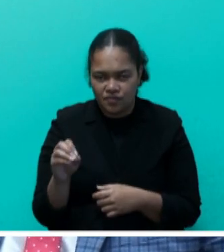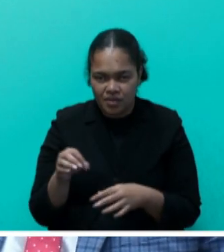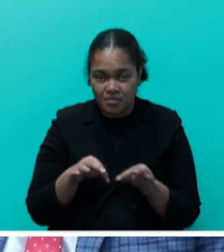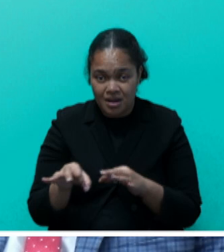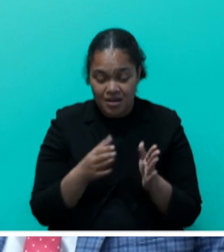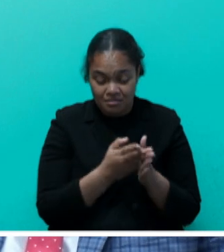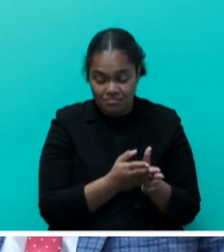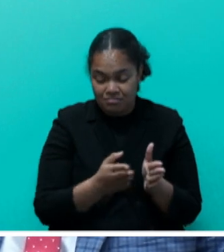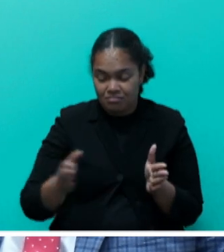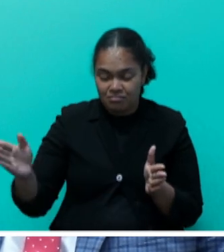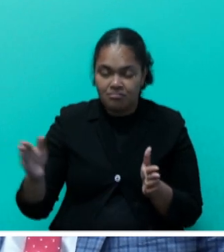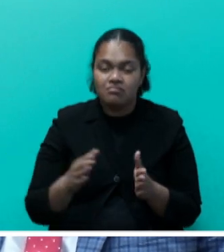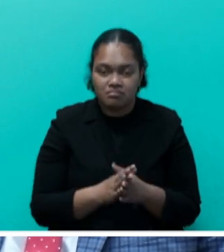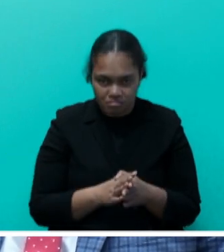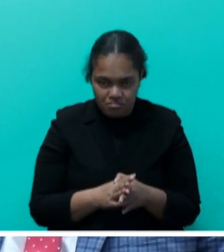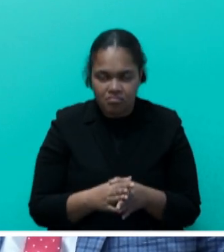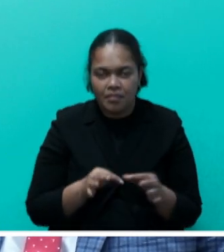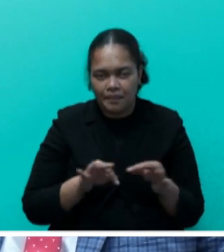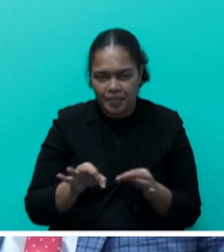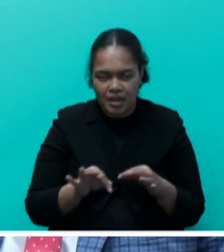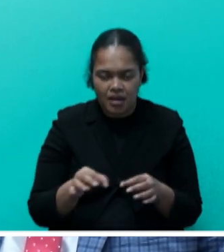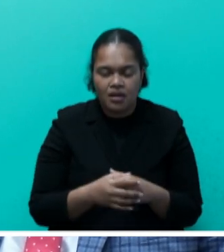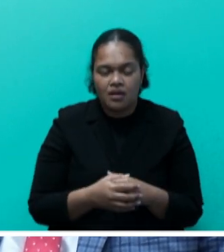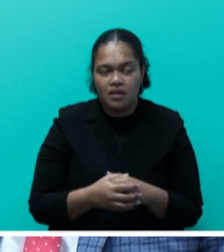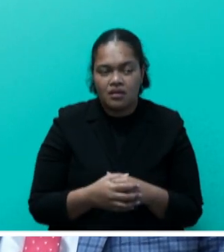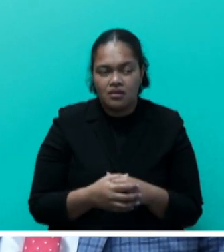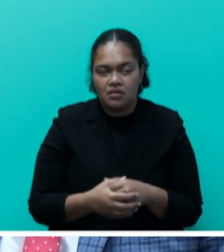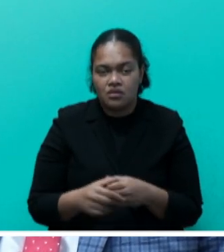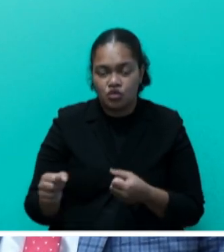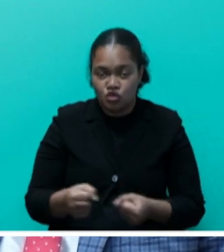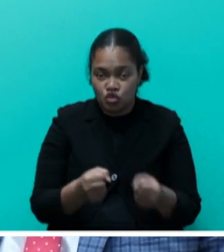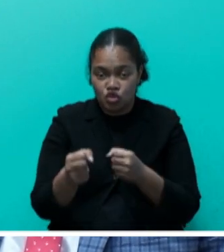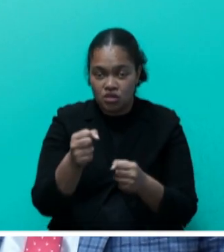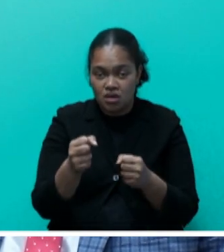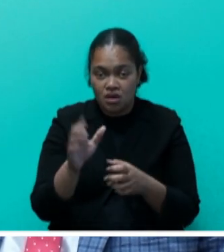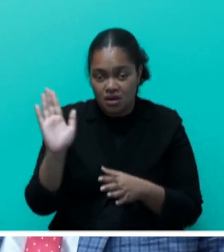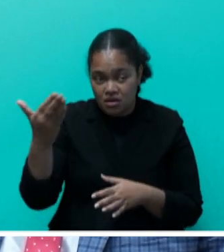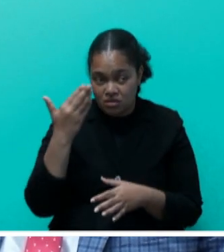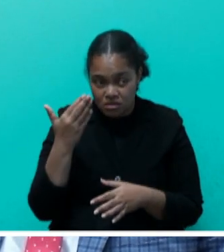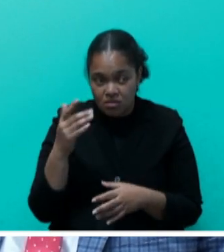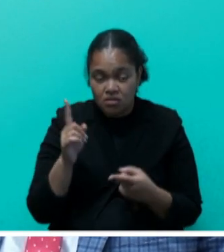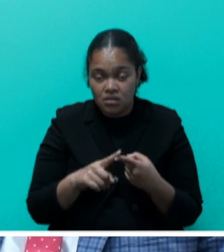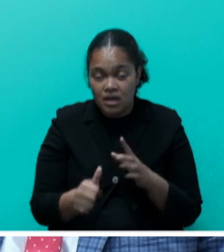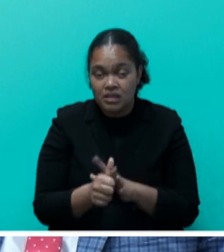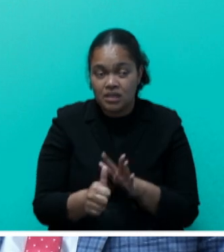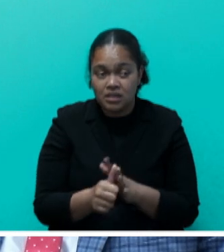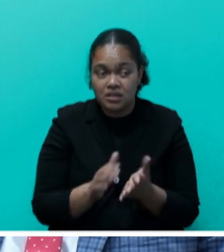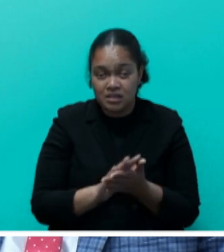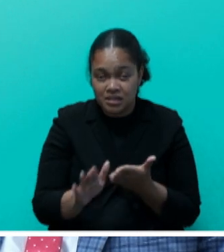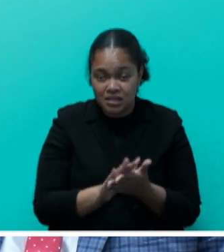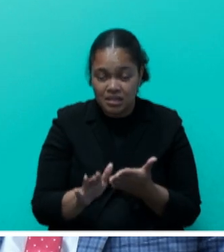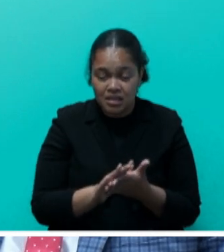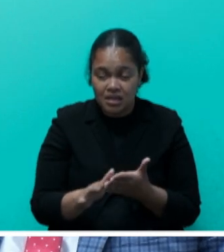Water Sector 2050 plan against strategic outcomes. One, access to clean and efficient water